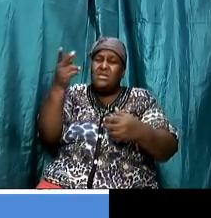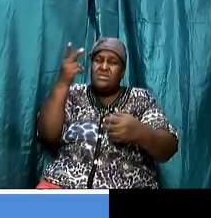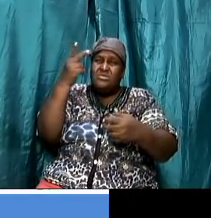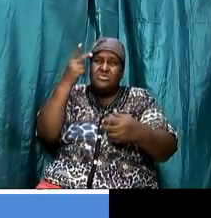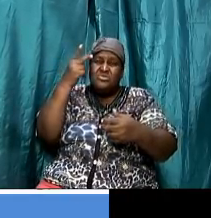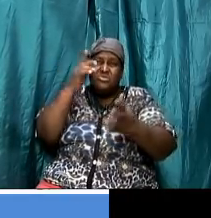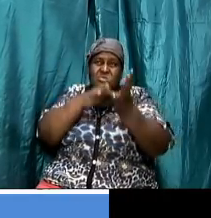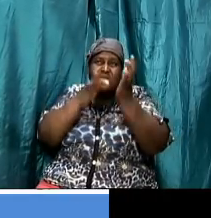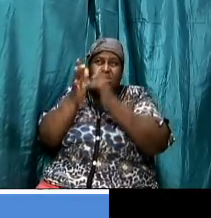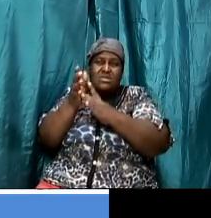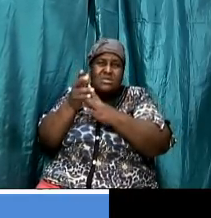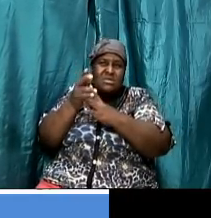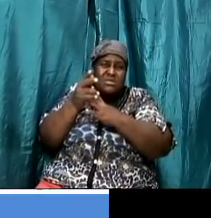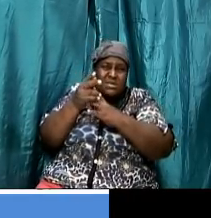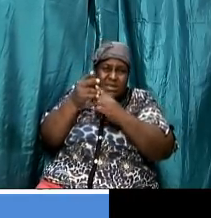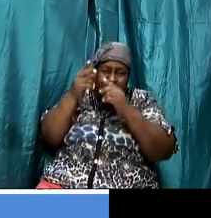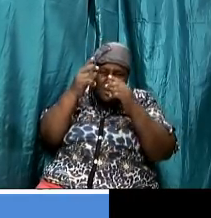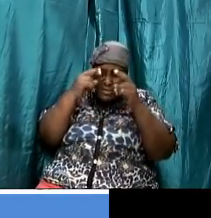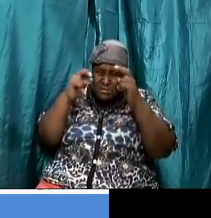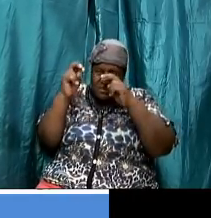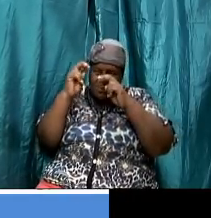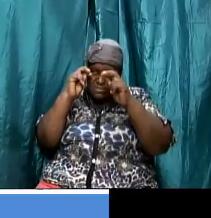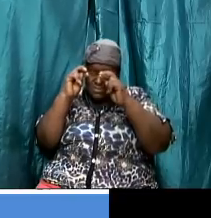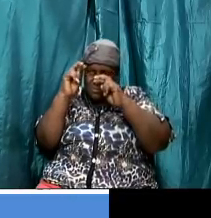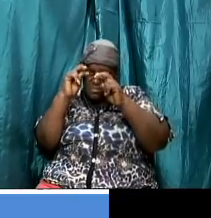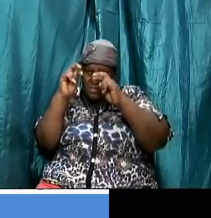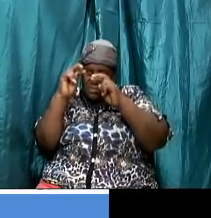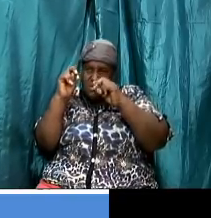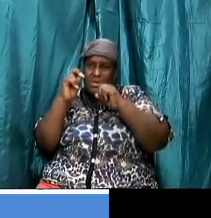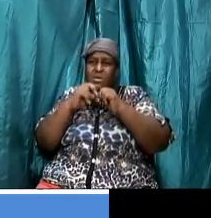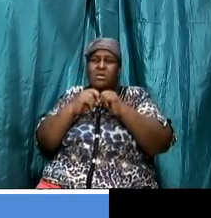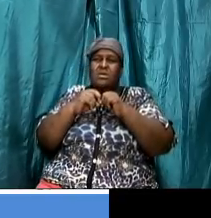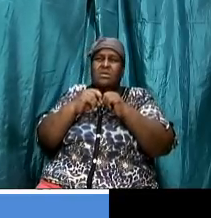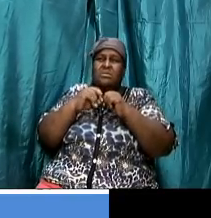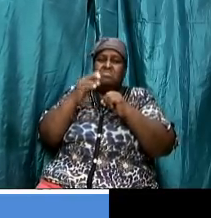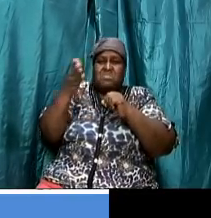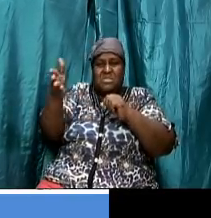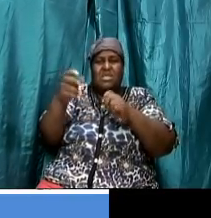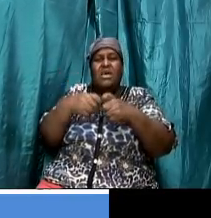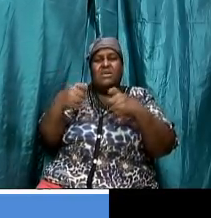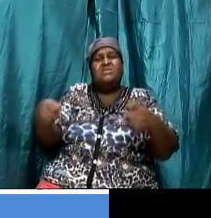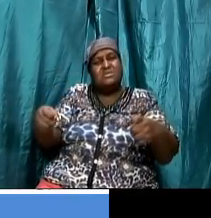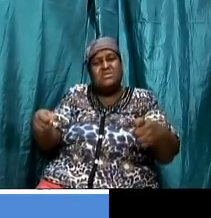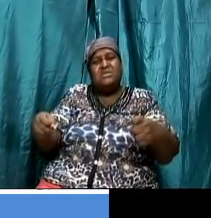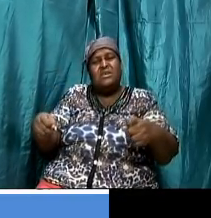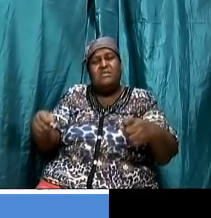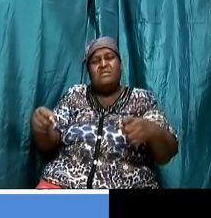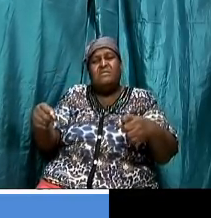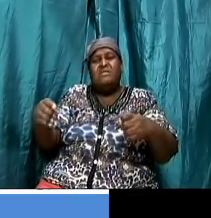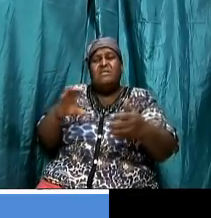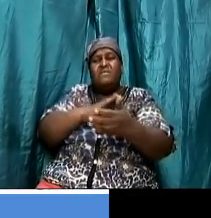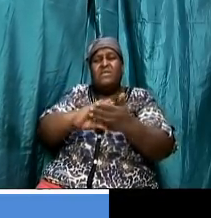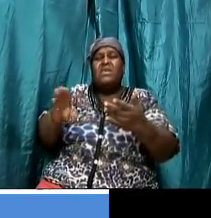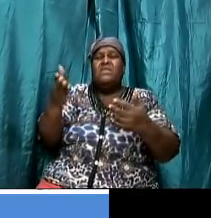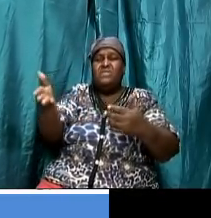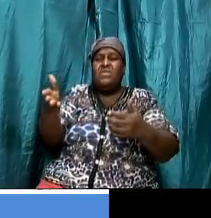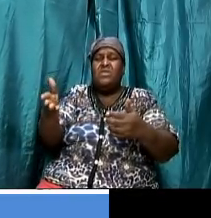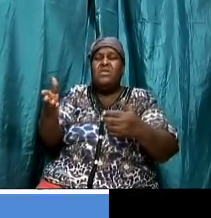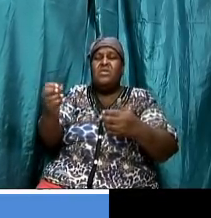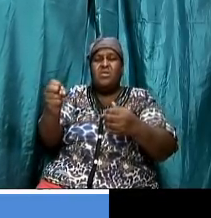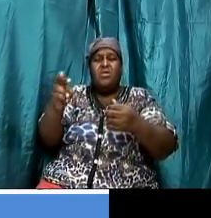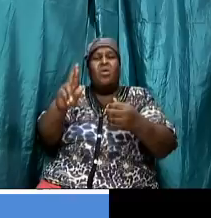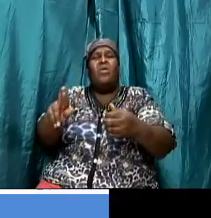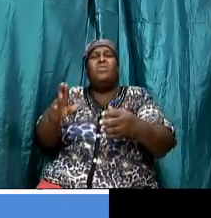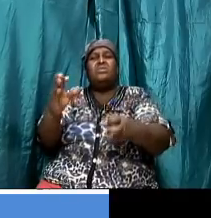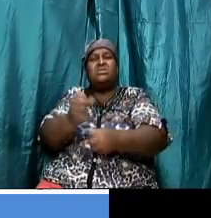say thy sins be forgiven thee or take up your bed and walk all right then take up your bed and walk and the man took up his bed and they were